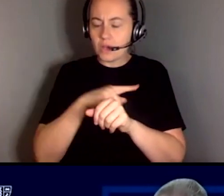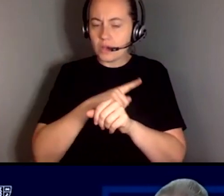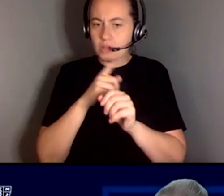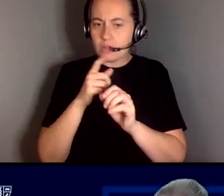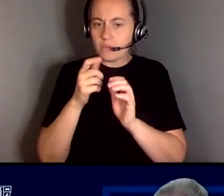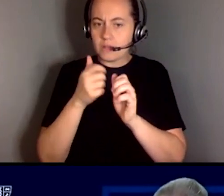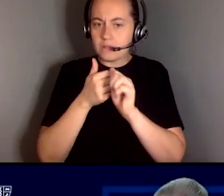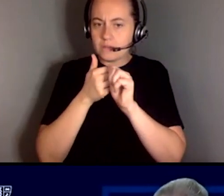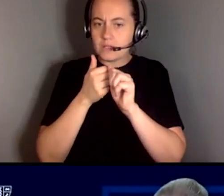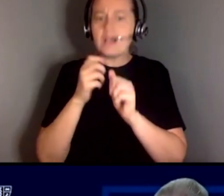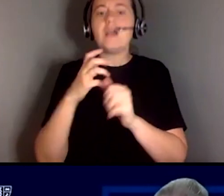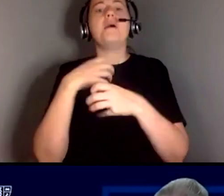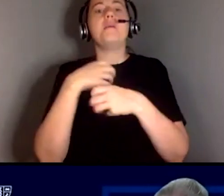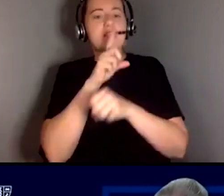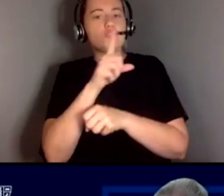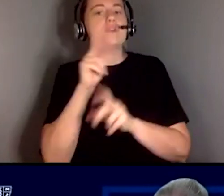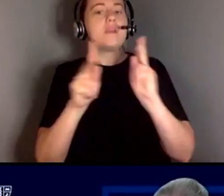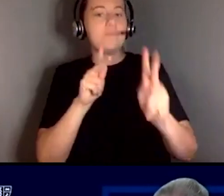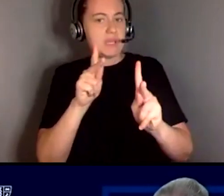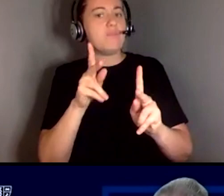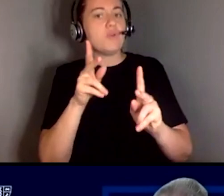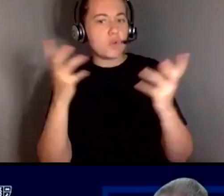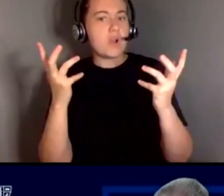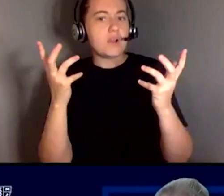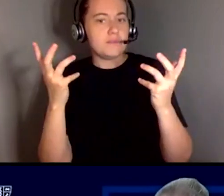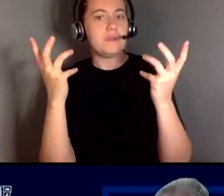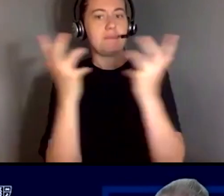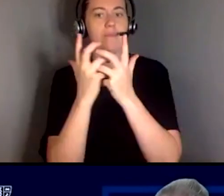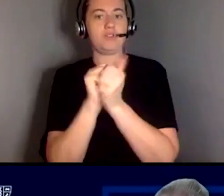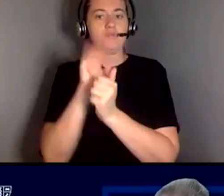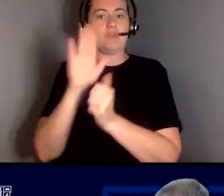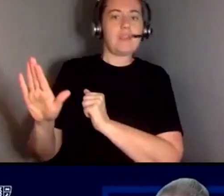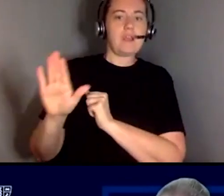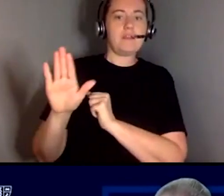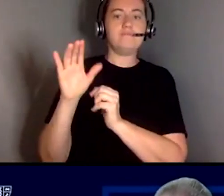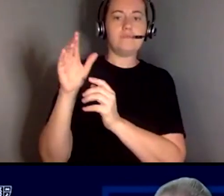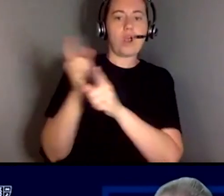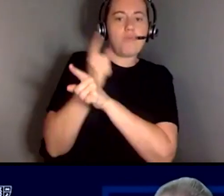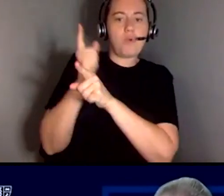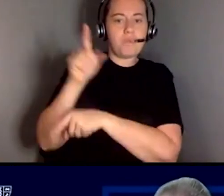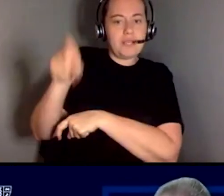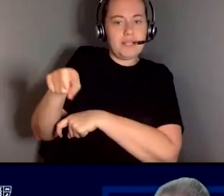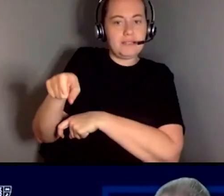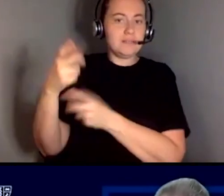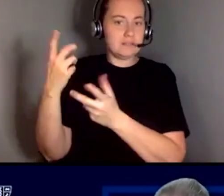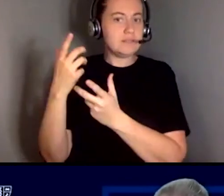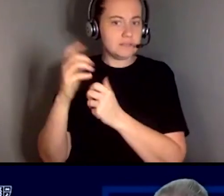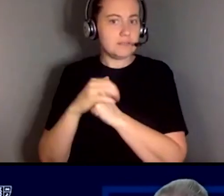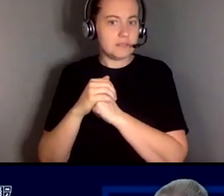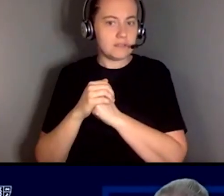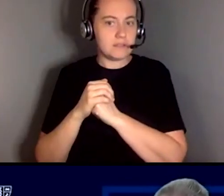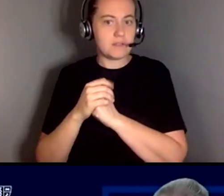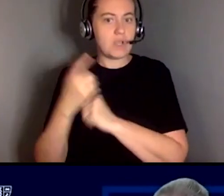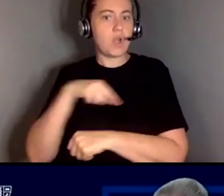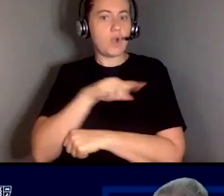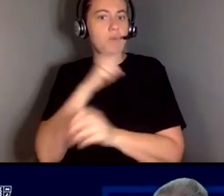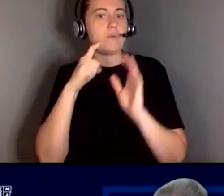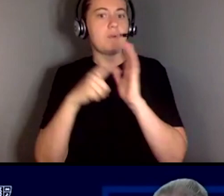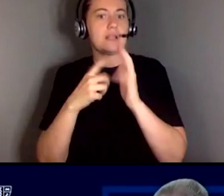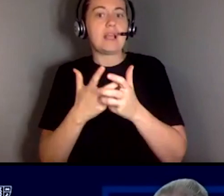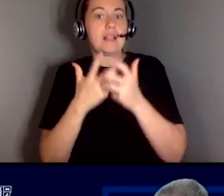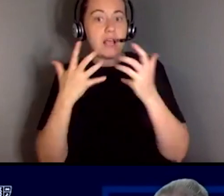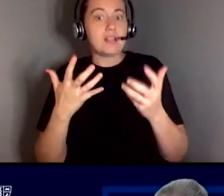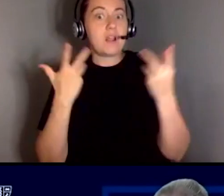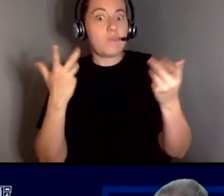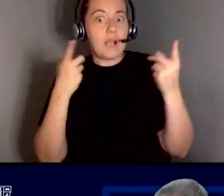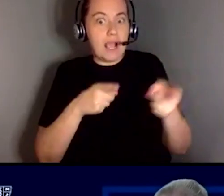appropriate to their needs by a.s committee board decision we find that a lot of what goes